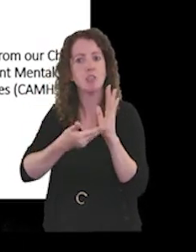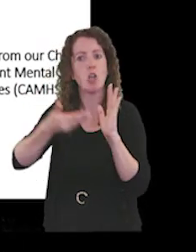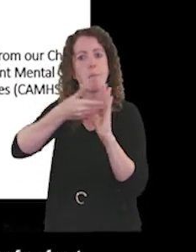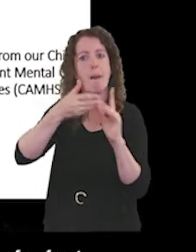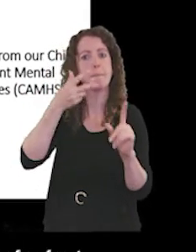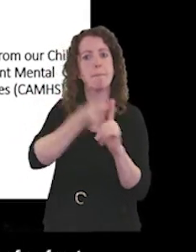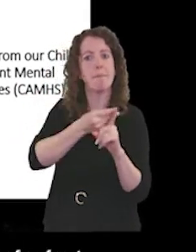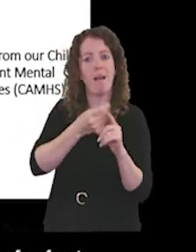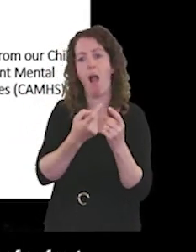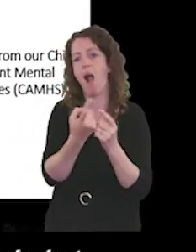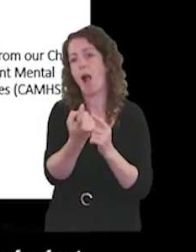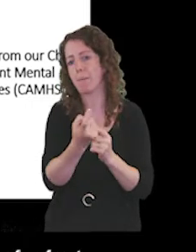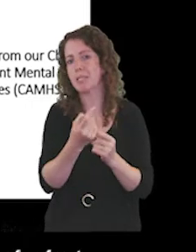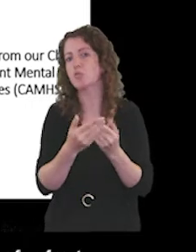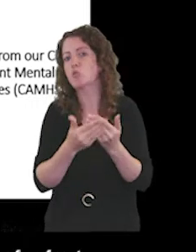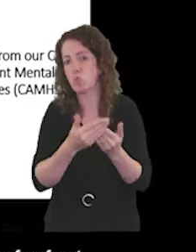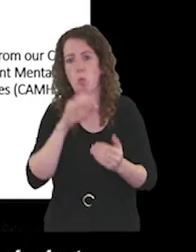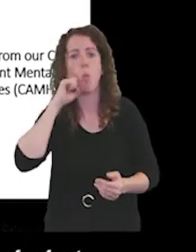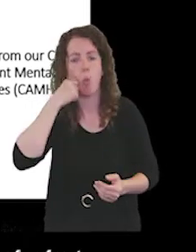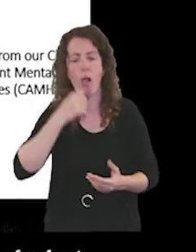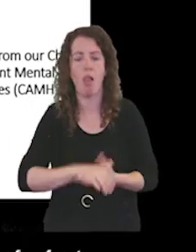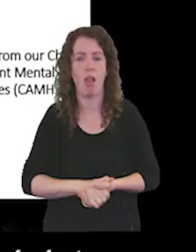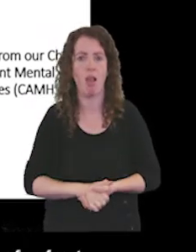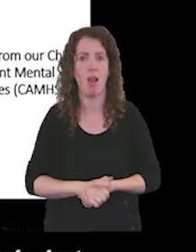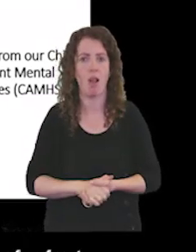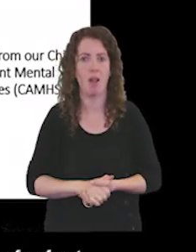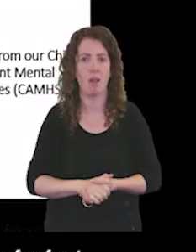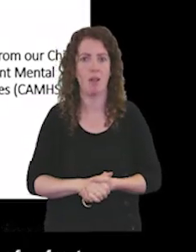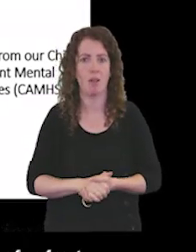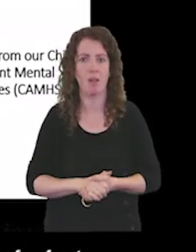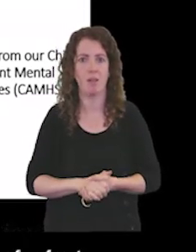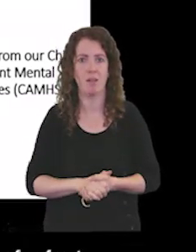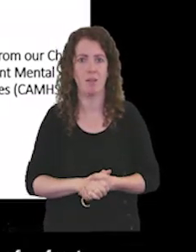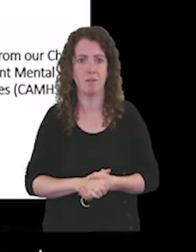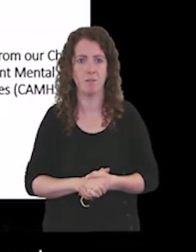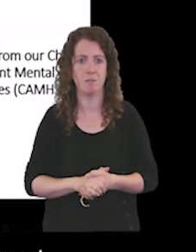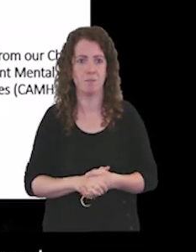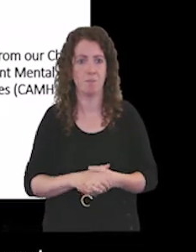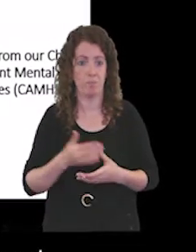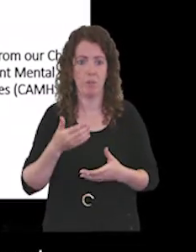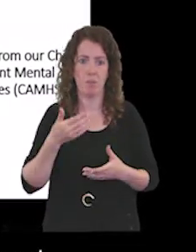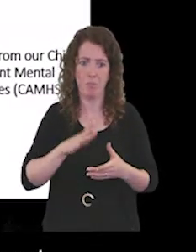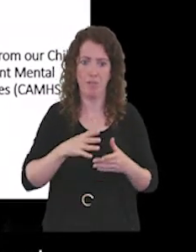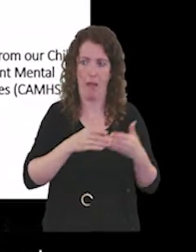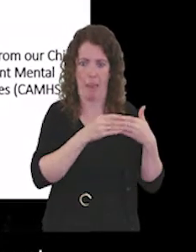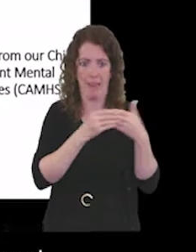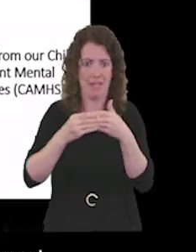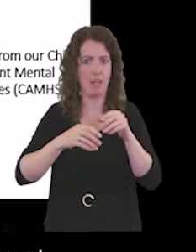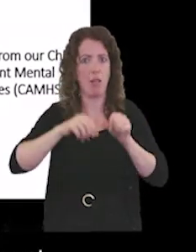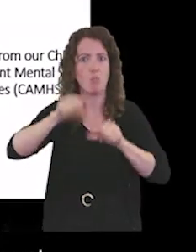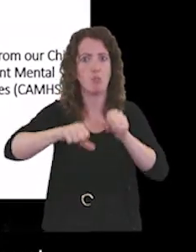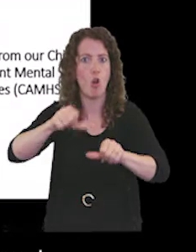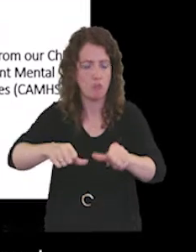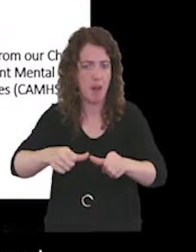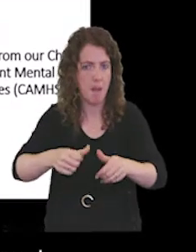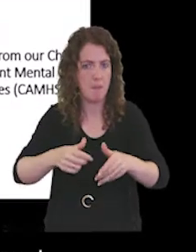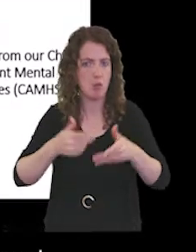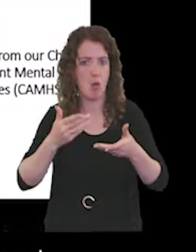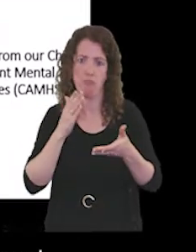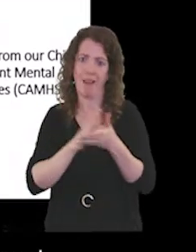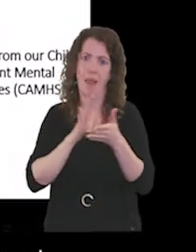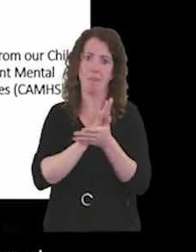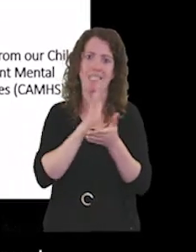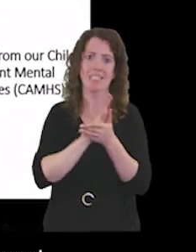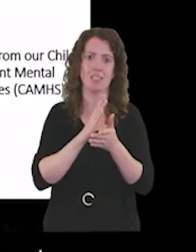soon. And the trust has been at the forefront leaving that programme. And again, I'm really pleased at the of the